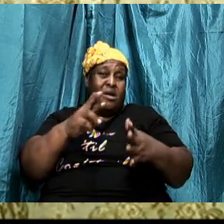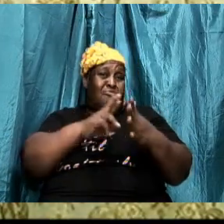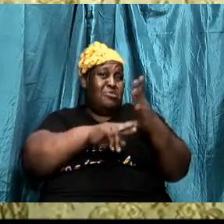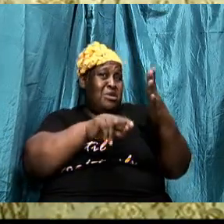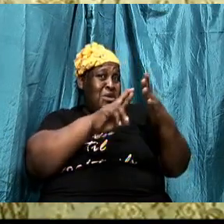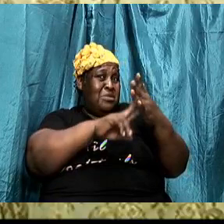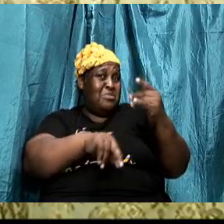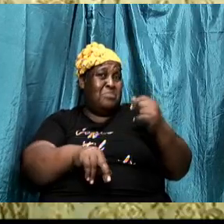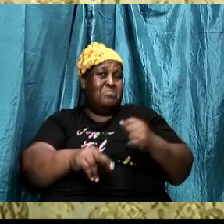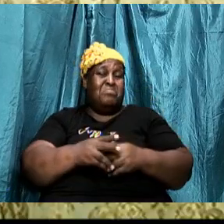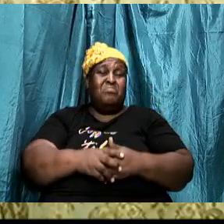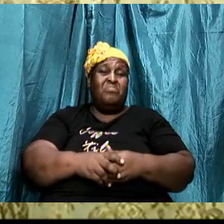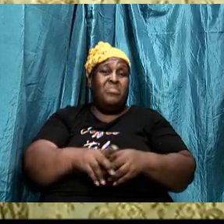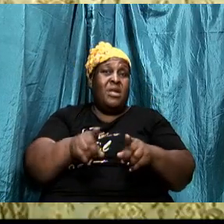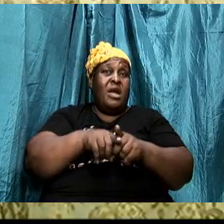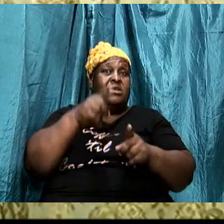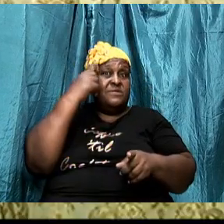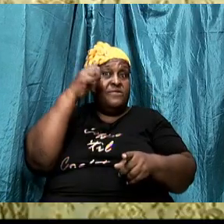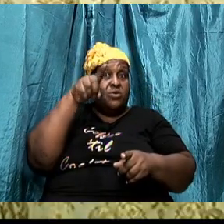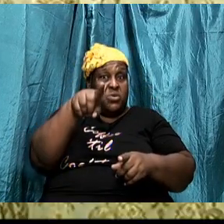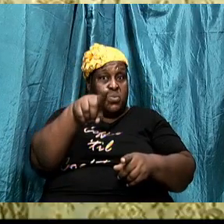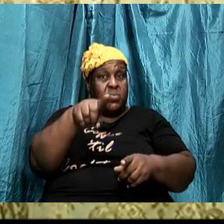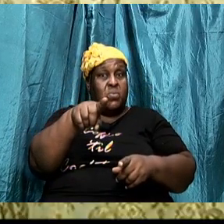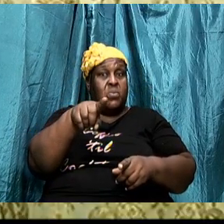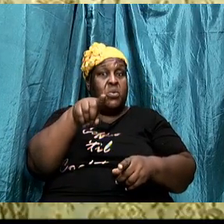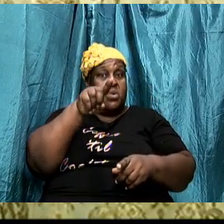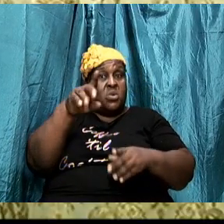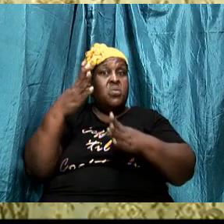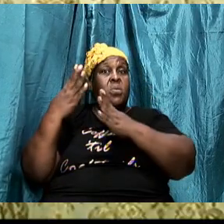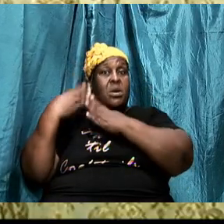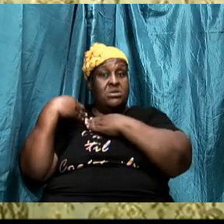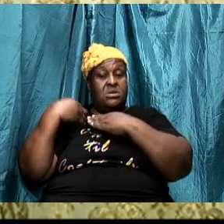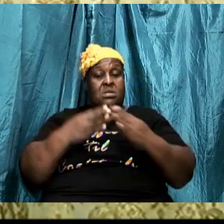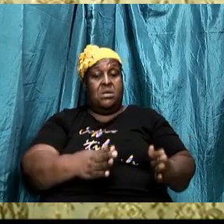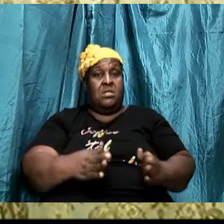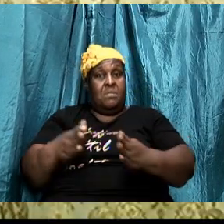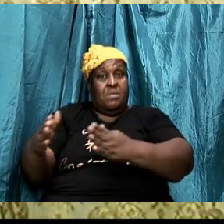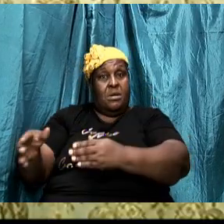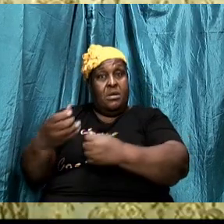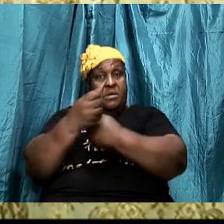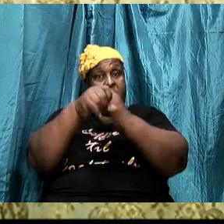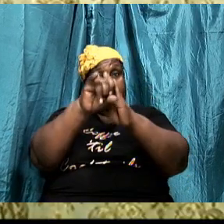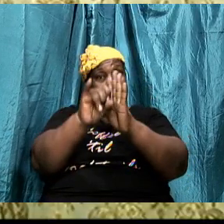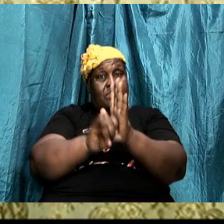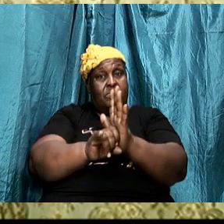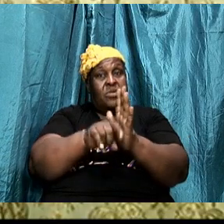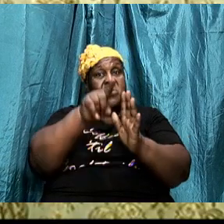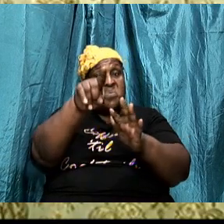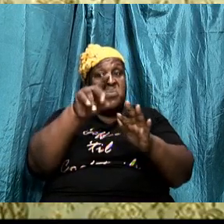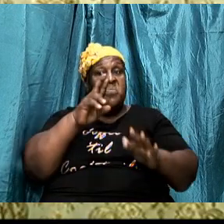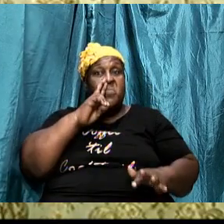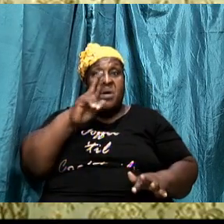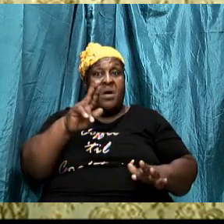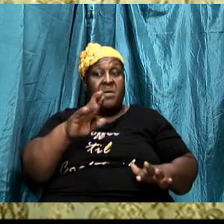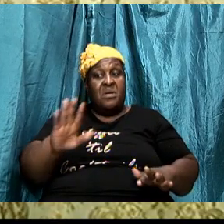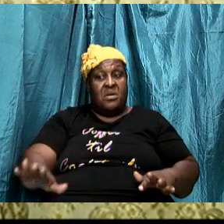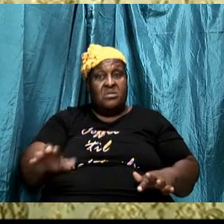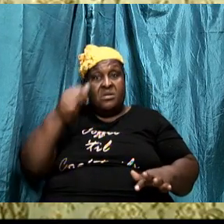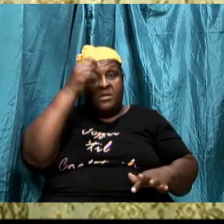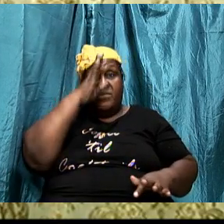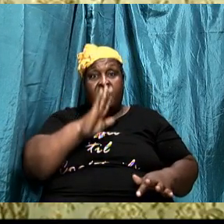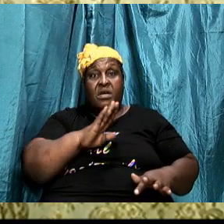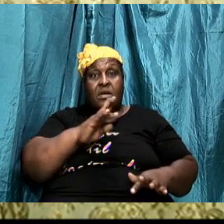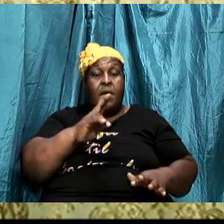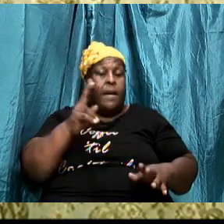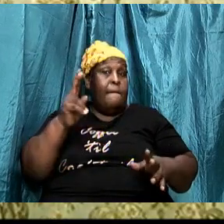but as for you if you have accepted the plan of salvation you are a child of God and being a child of